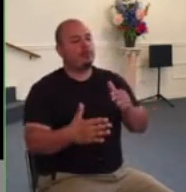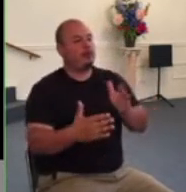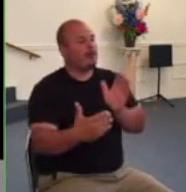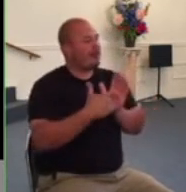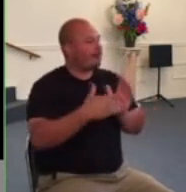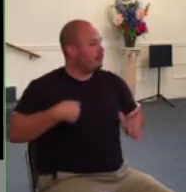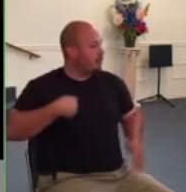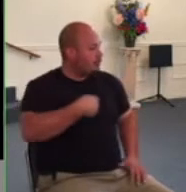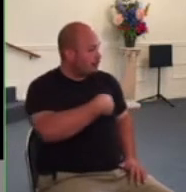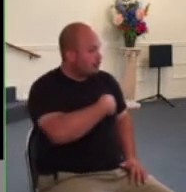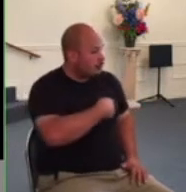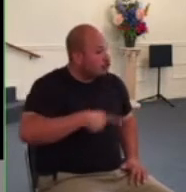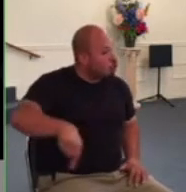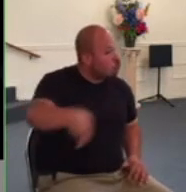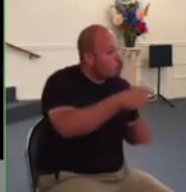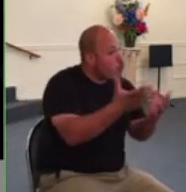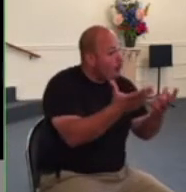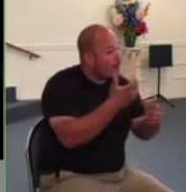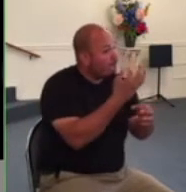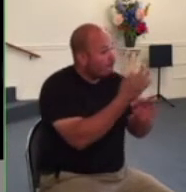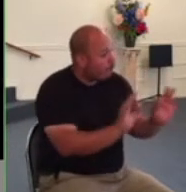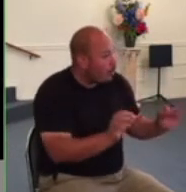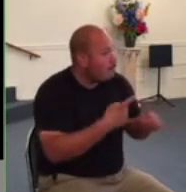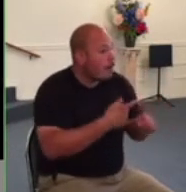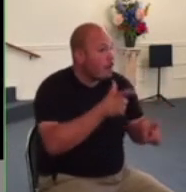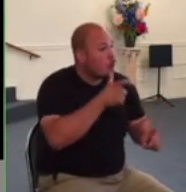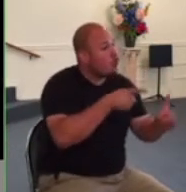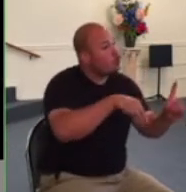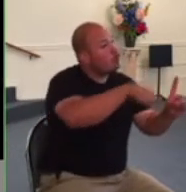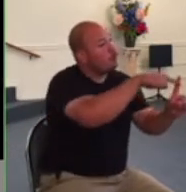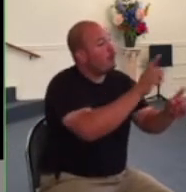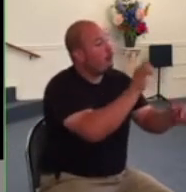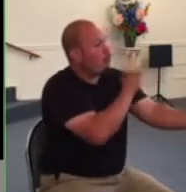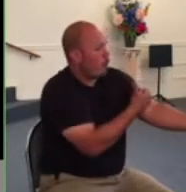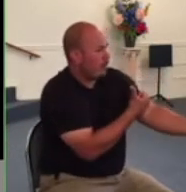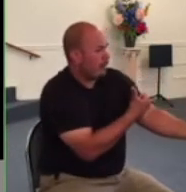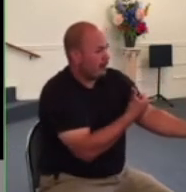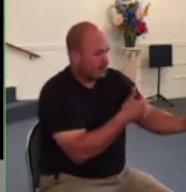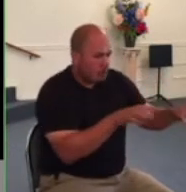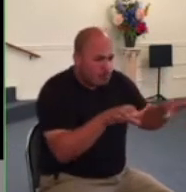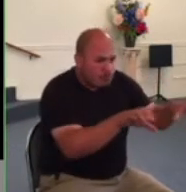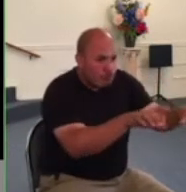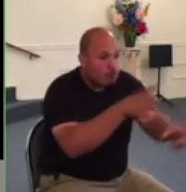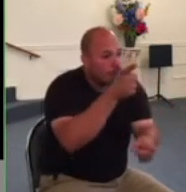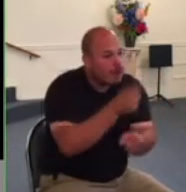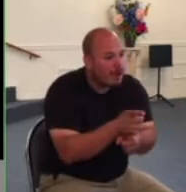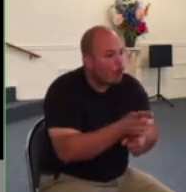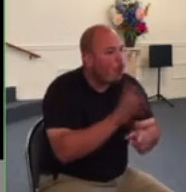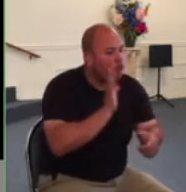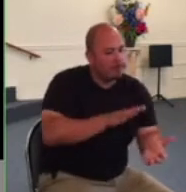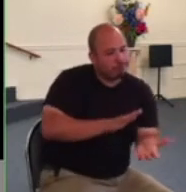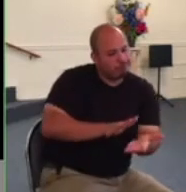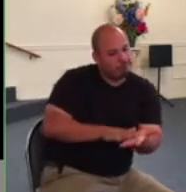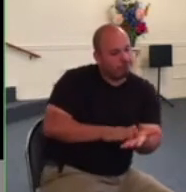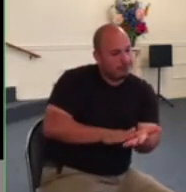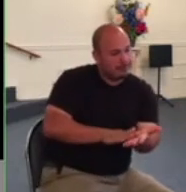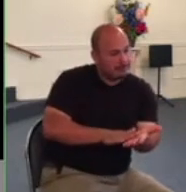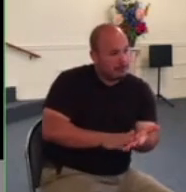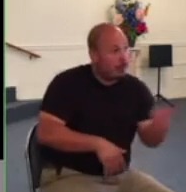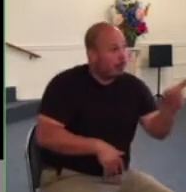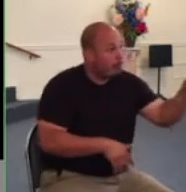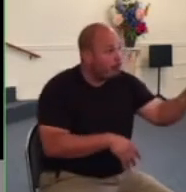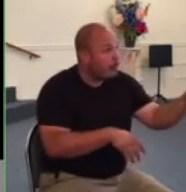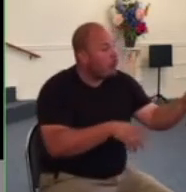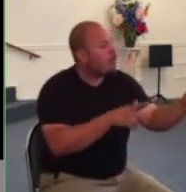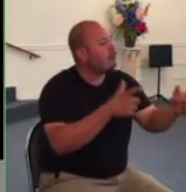be free from fear of the one in authority then do what is right and you will be commended for the one in authority is god's servant for your